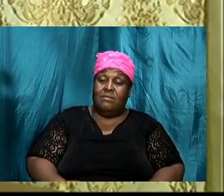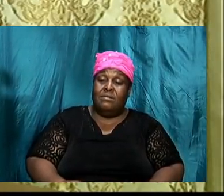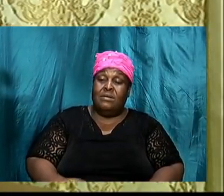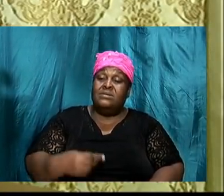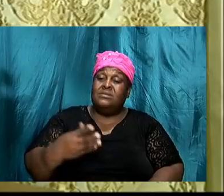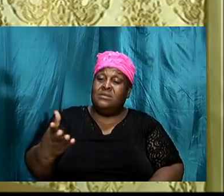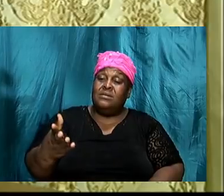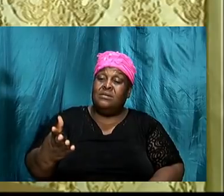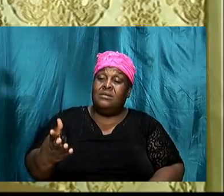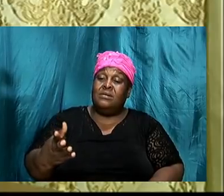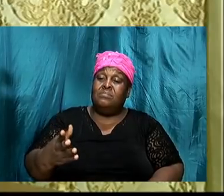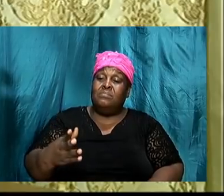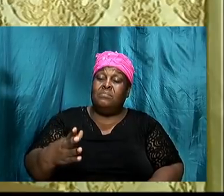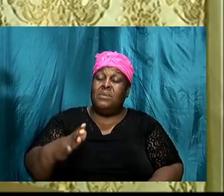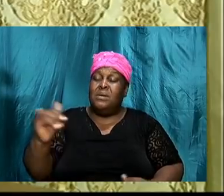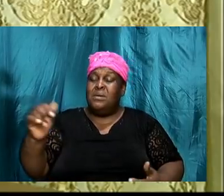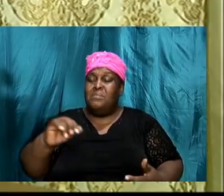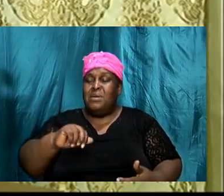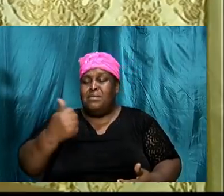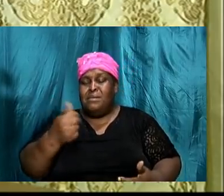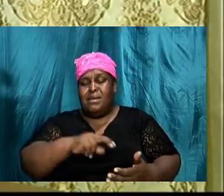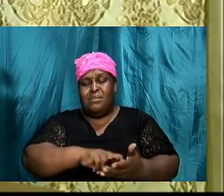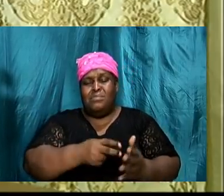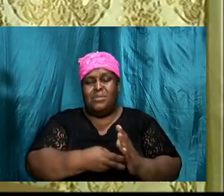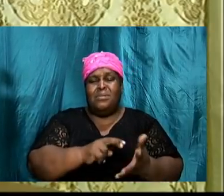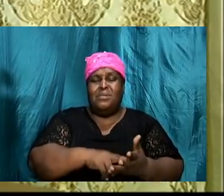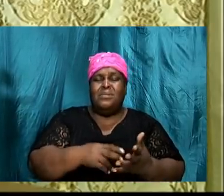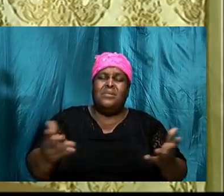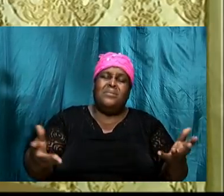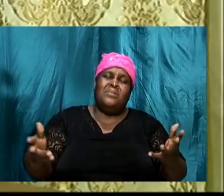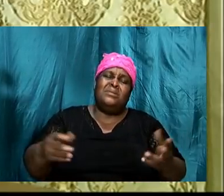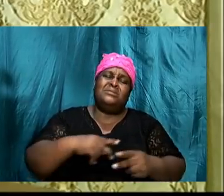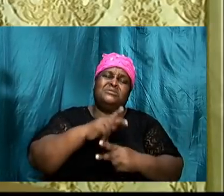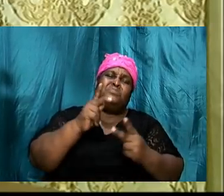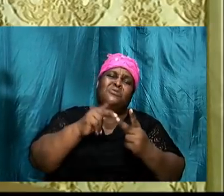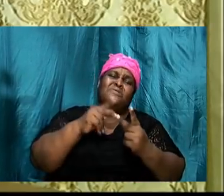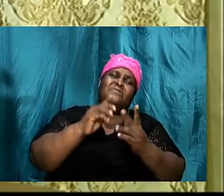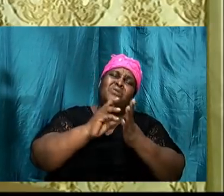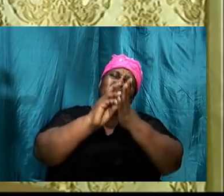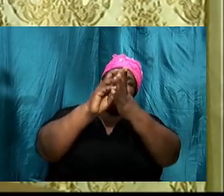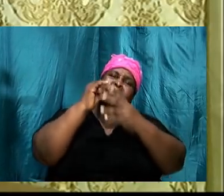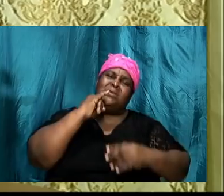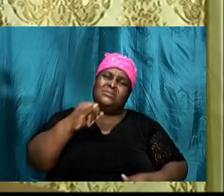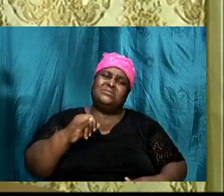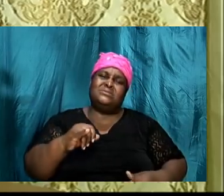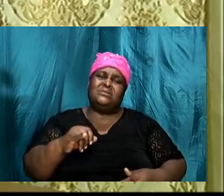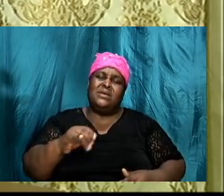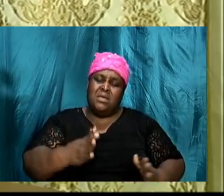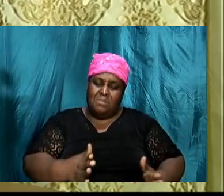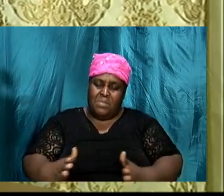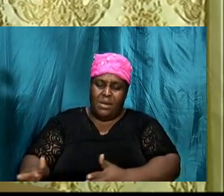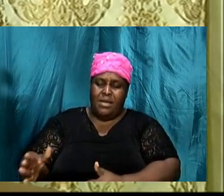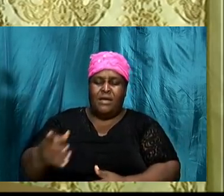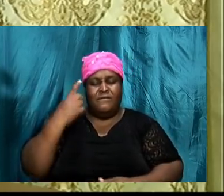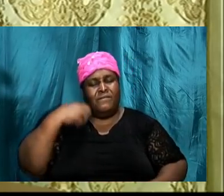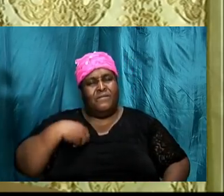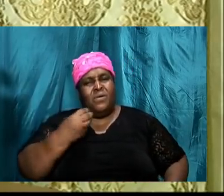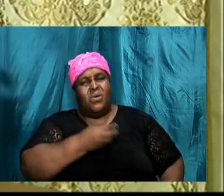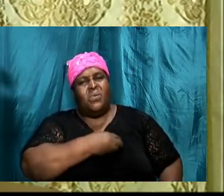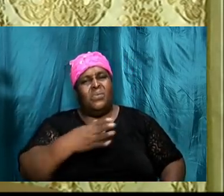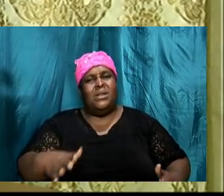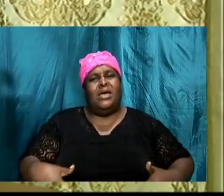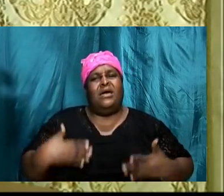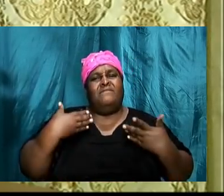override what his perfect will is override what his plan is for your life God will